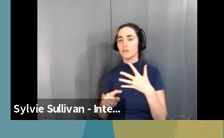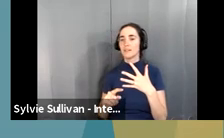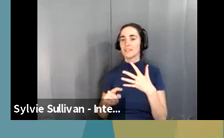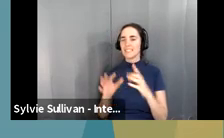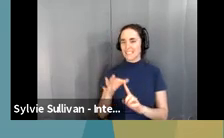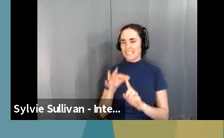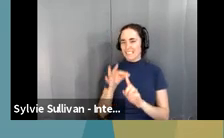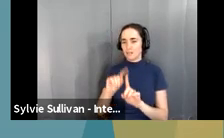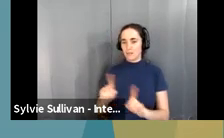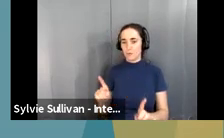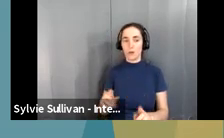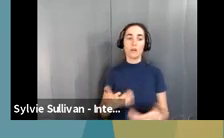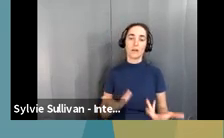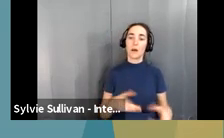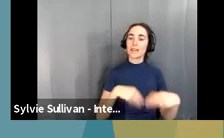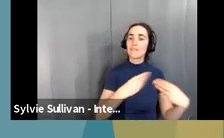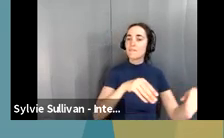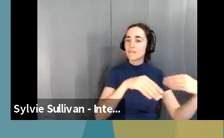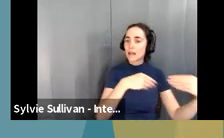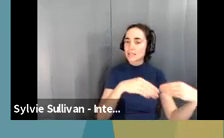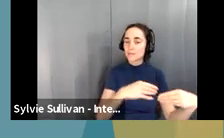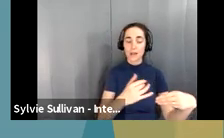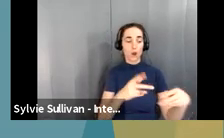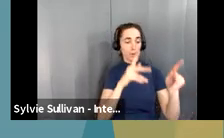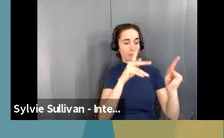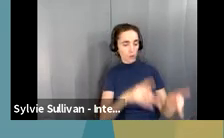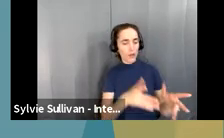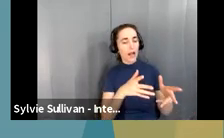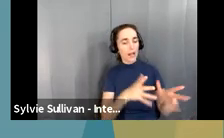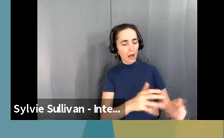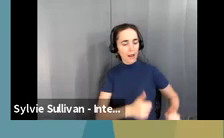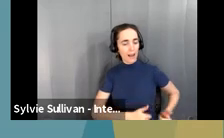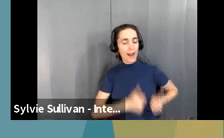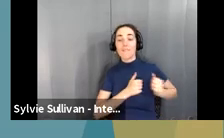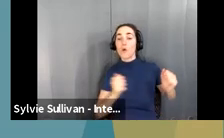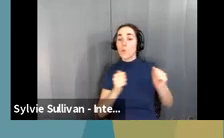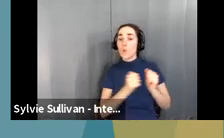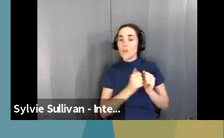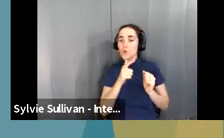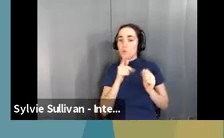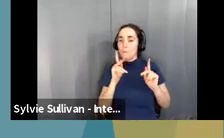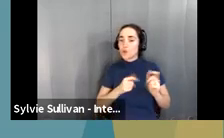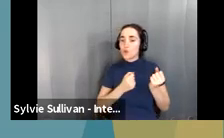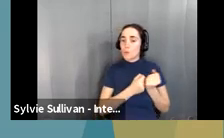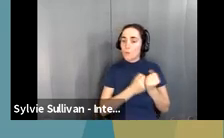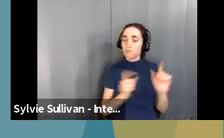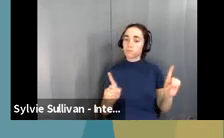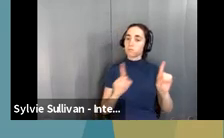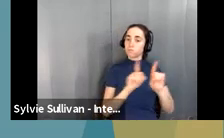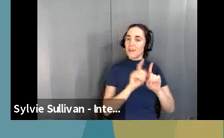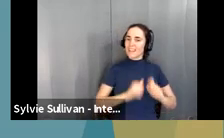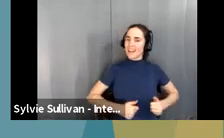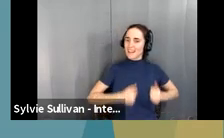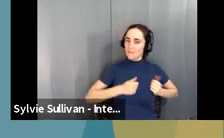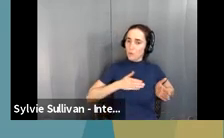flexibilities, such as allowing the participant to live with the direct support worker, allowing verbal agreements or electronic